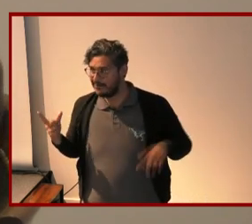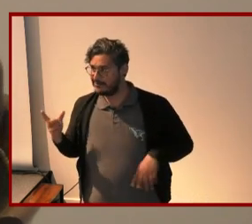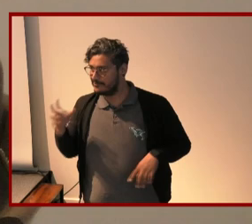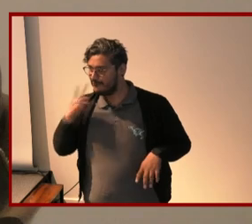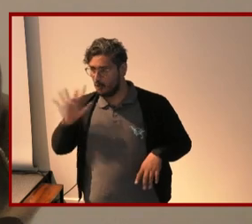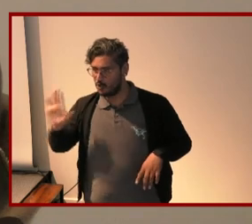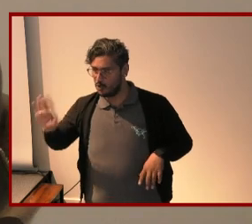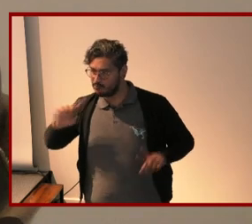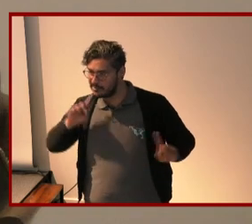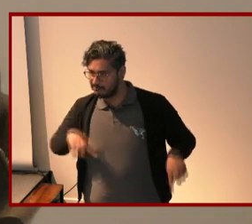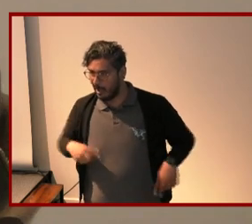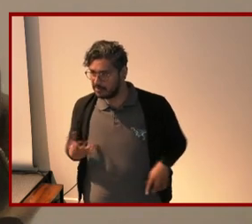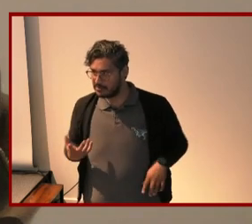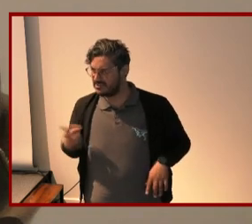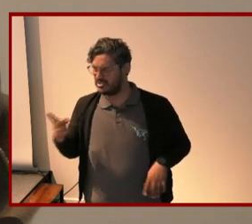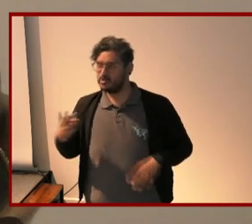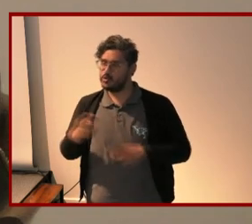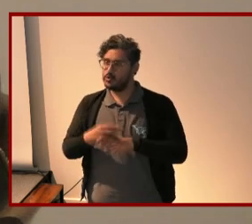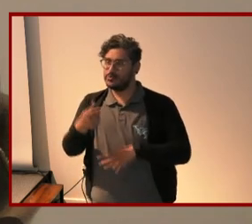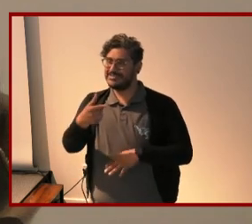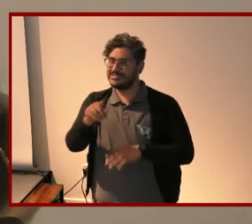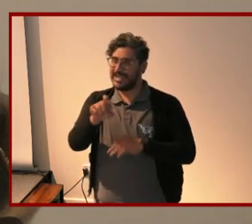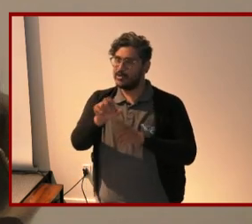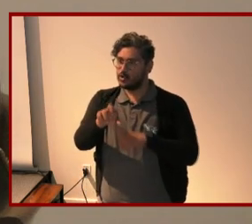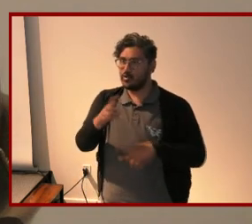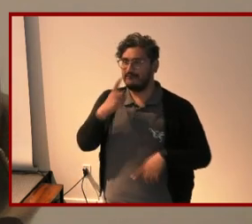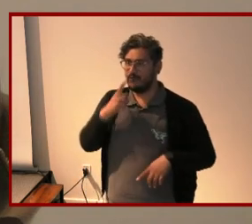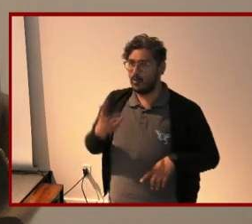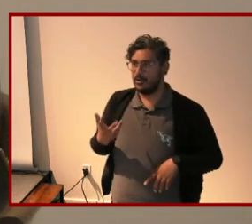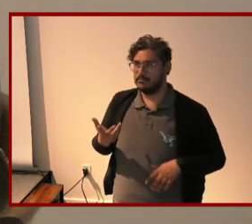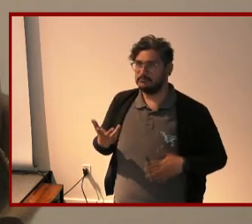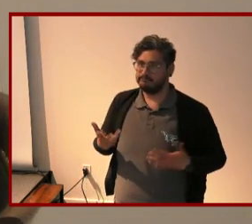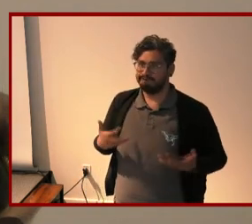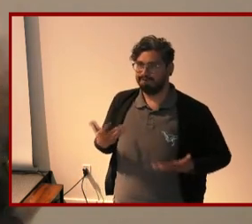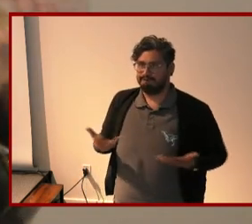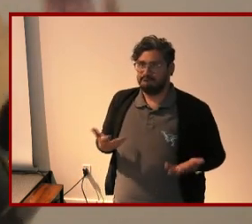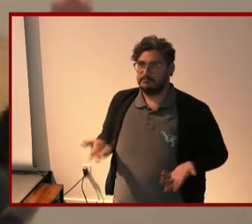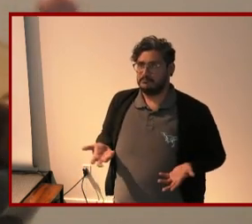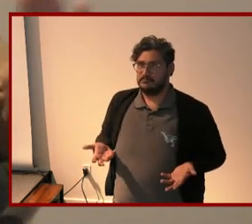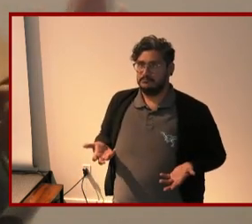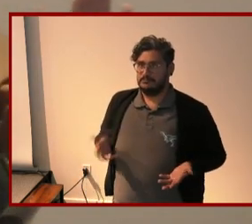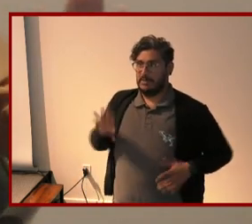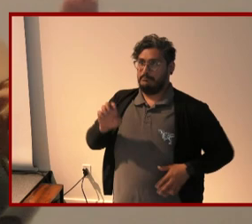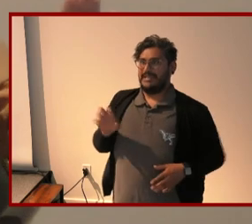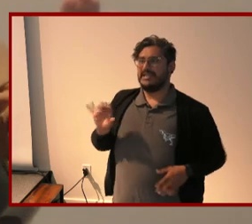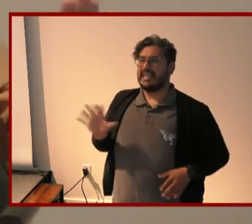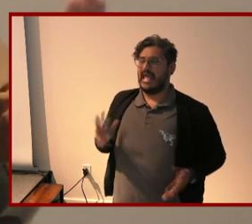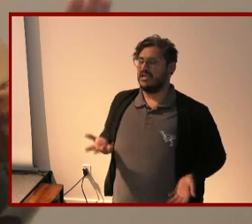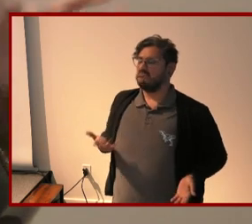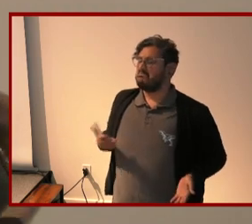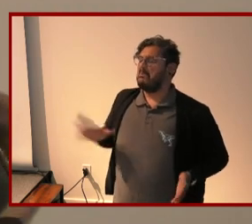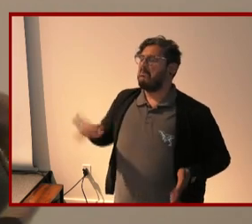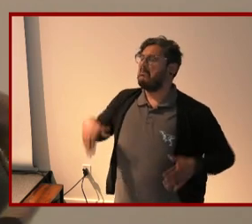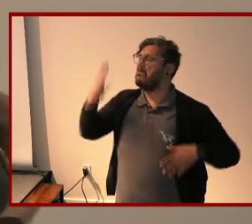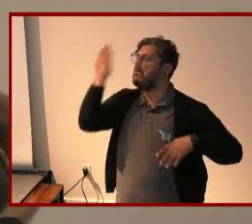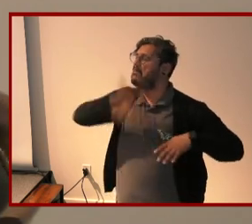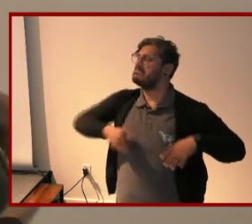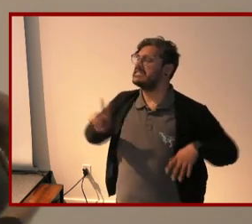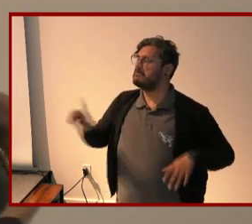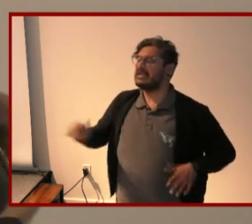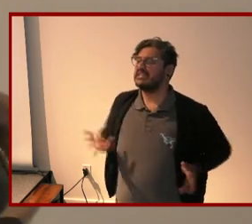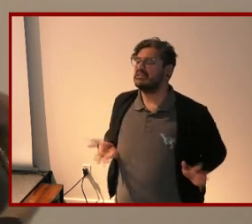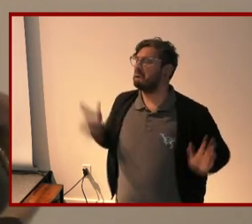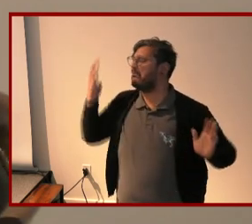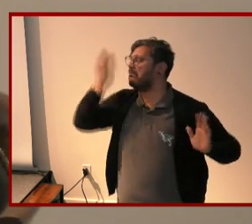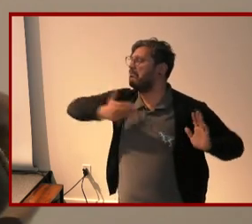response that just sort of using gender as a way to um to be like never mind that disability over there we're just like a mom